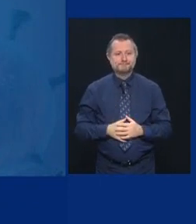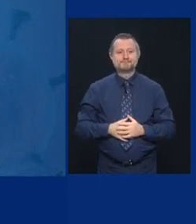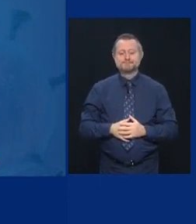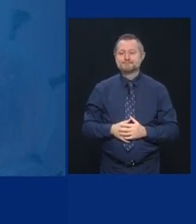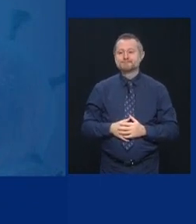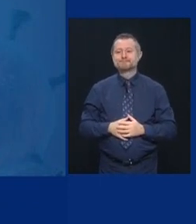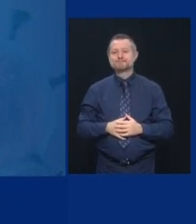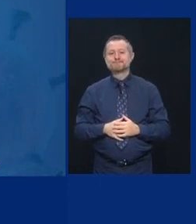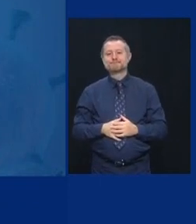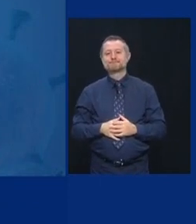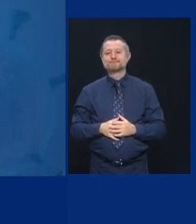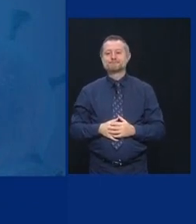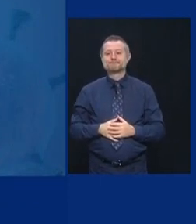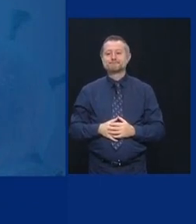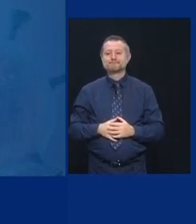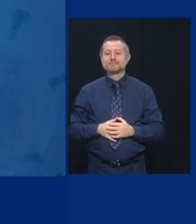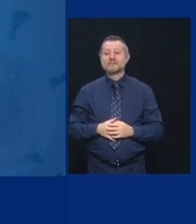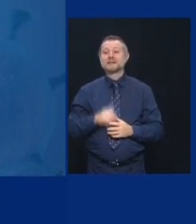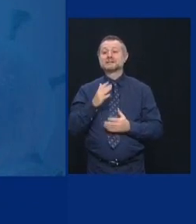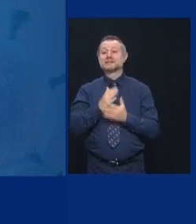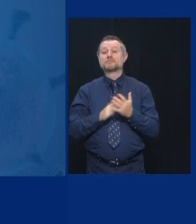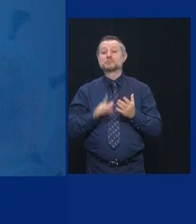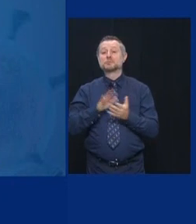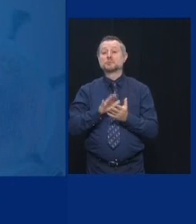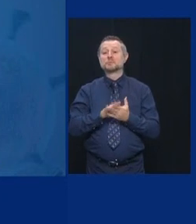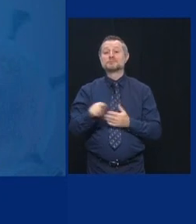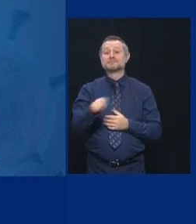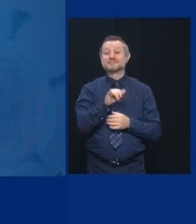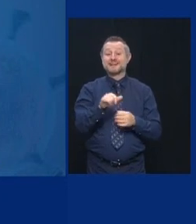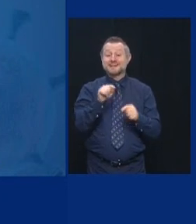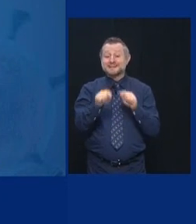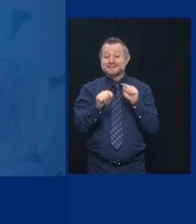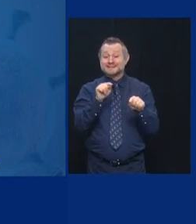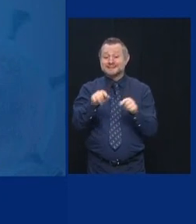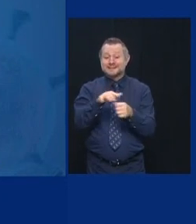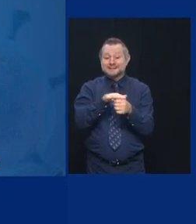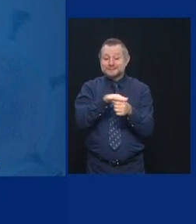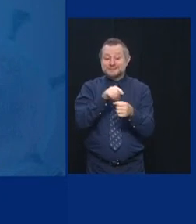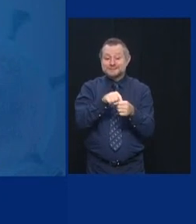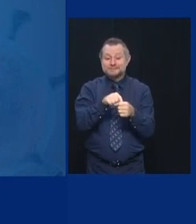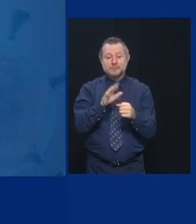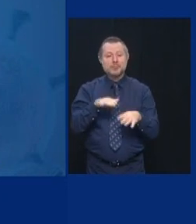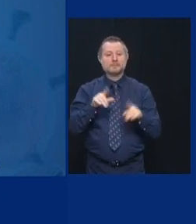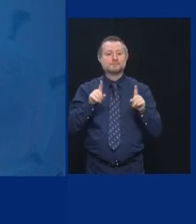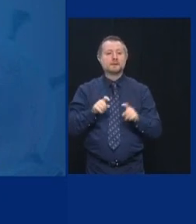So some schools in those clusters, we have not yet done testing on.